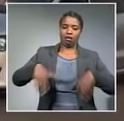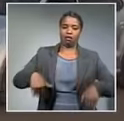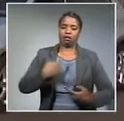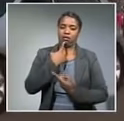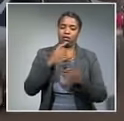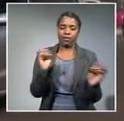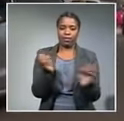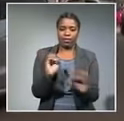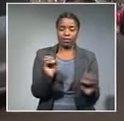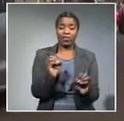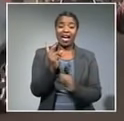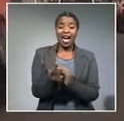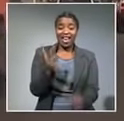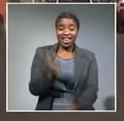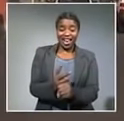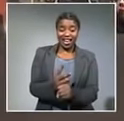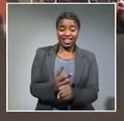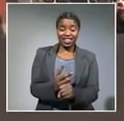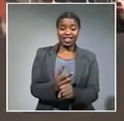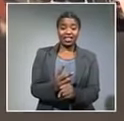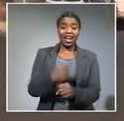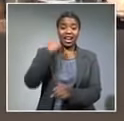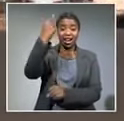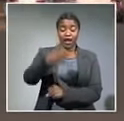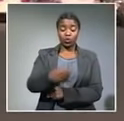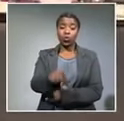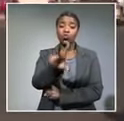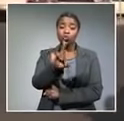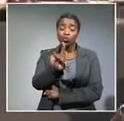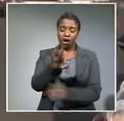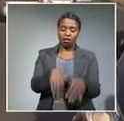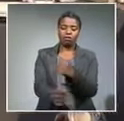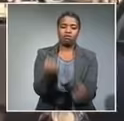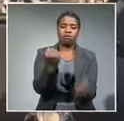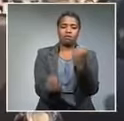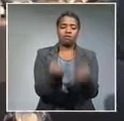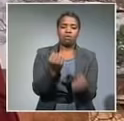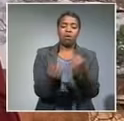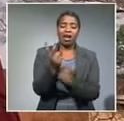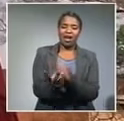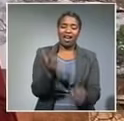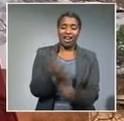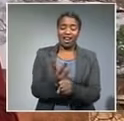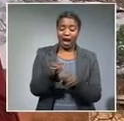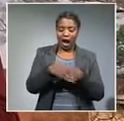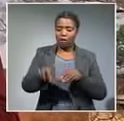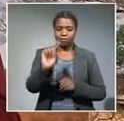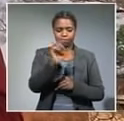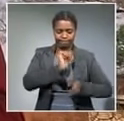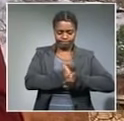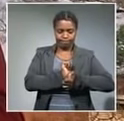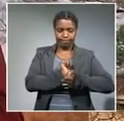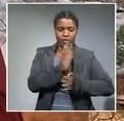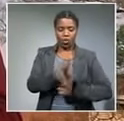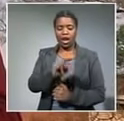his next court appearances on the 2nd of October that's next week Tuesday and he remains in police custody until then